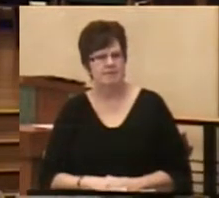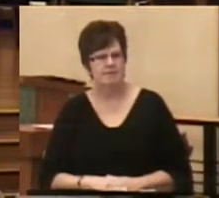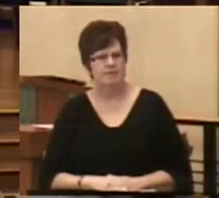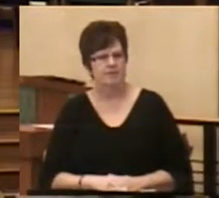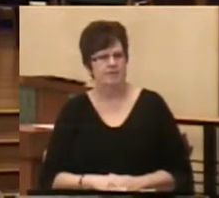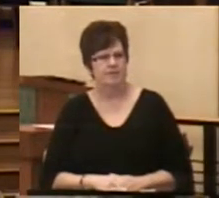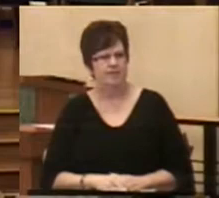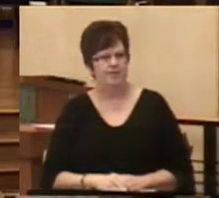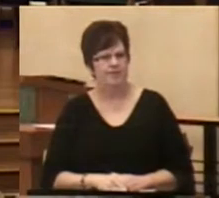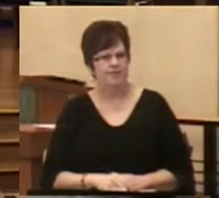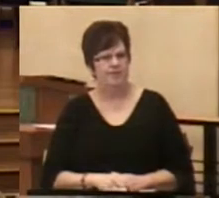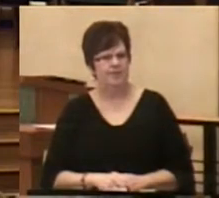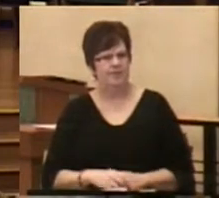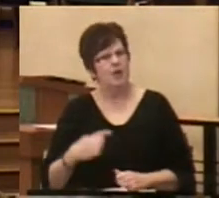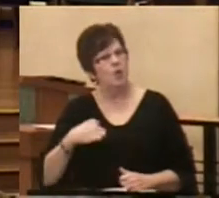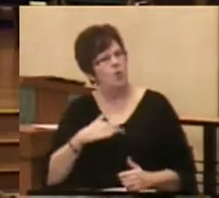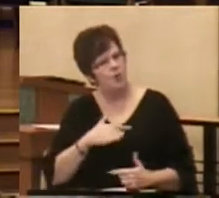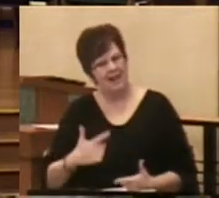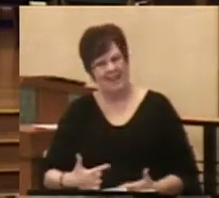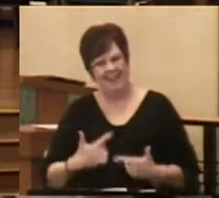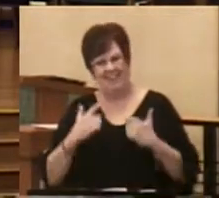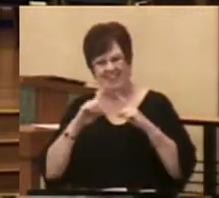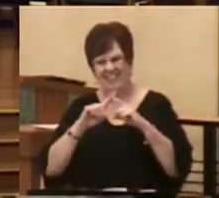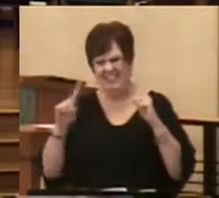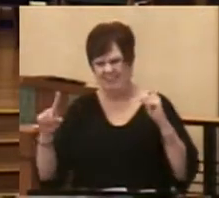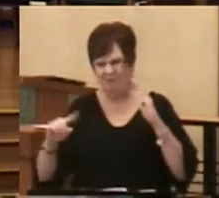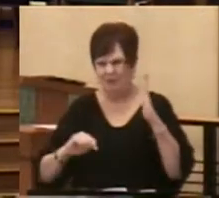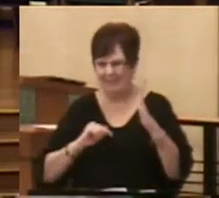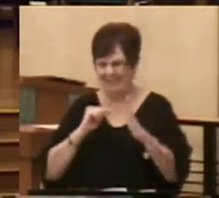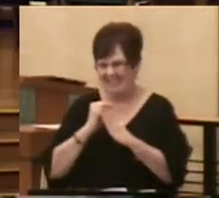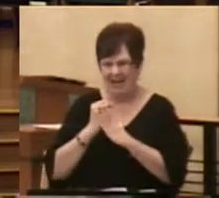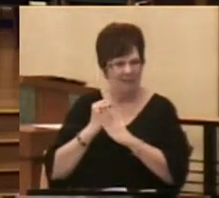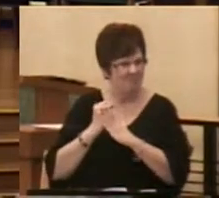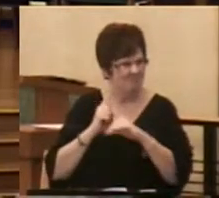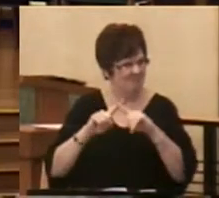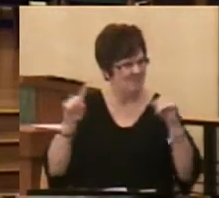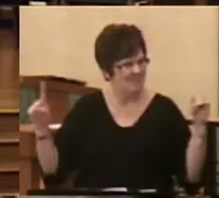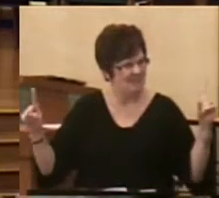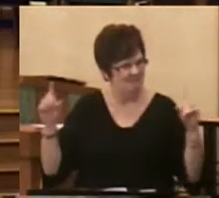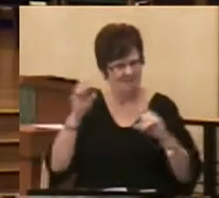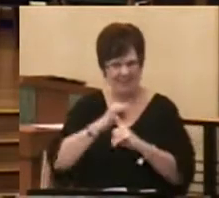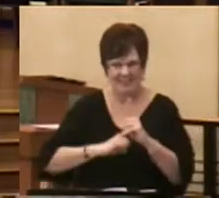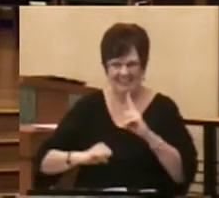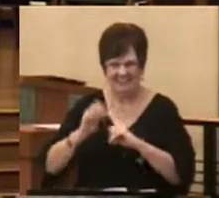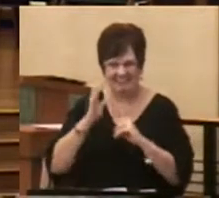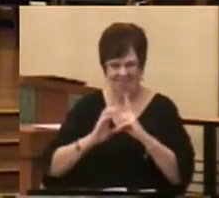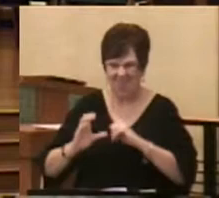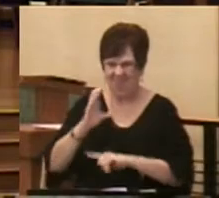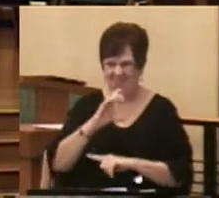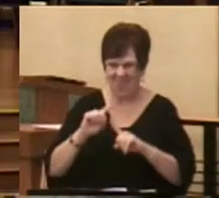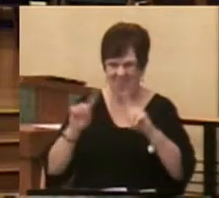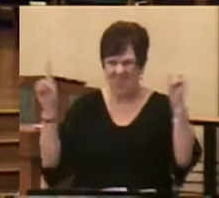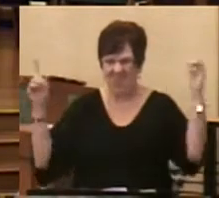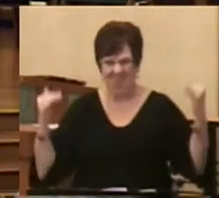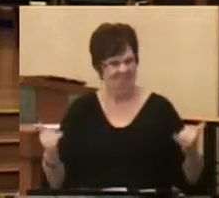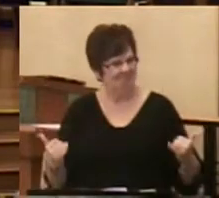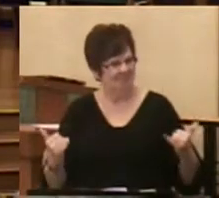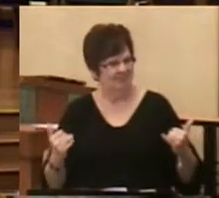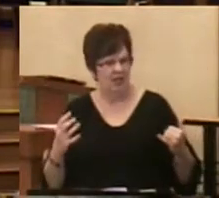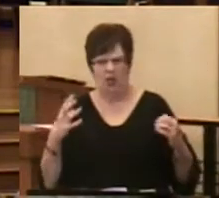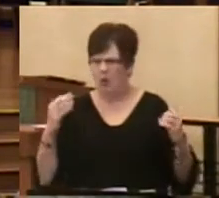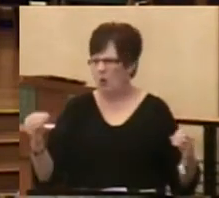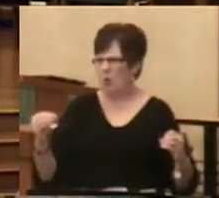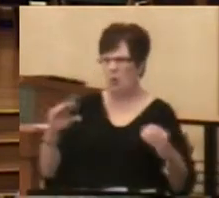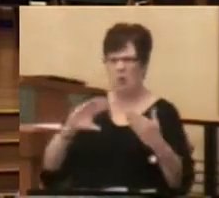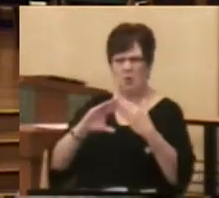Now we live in a very different time under different circumstances. We have no city